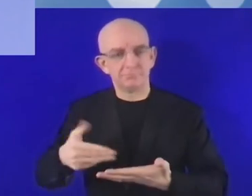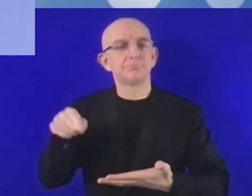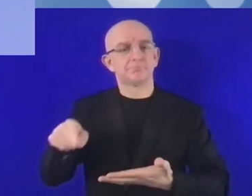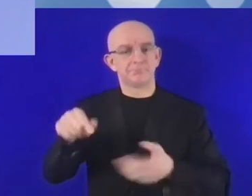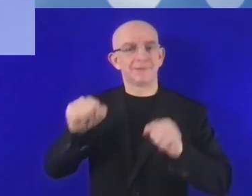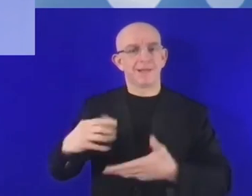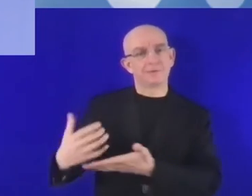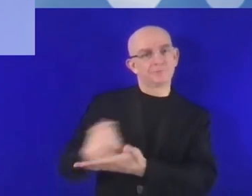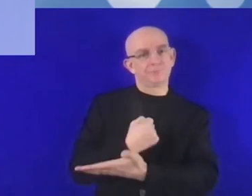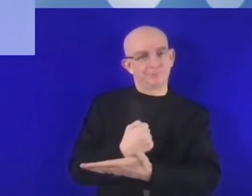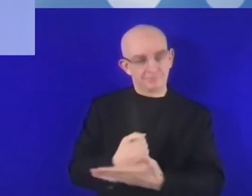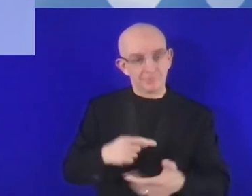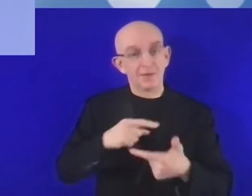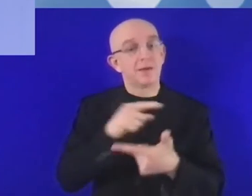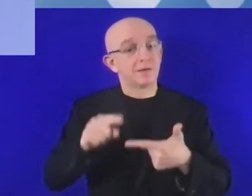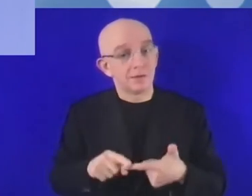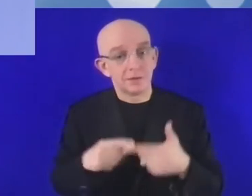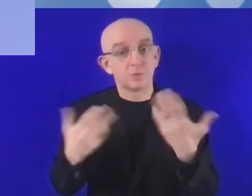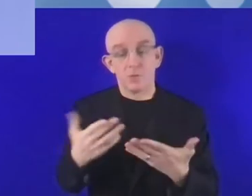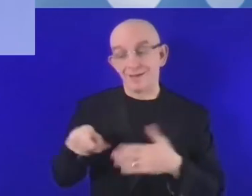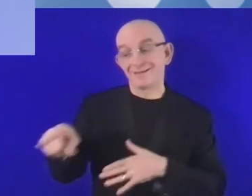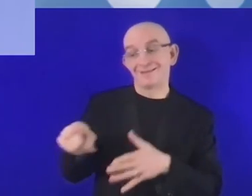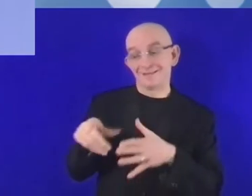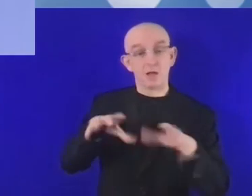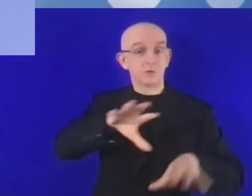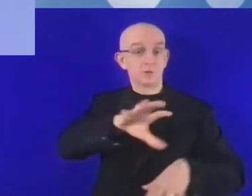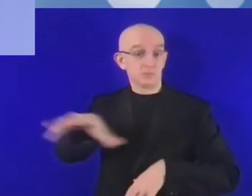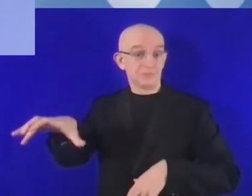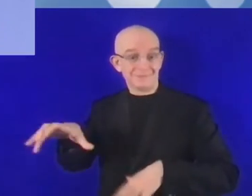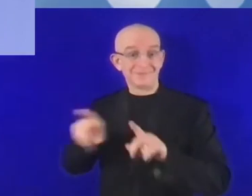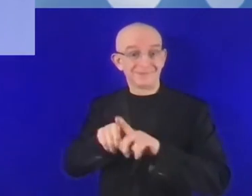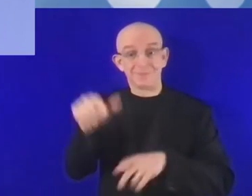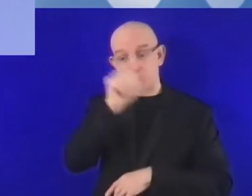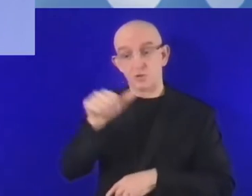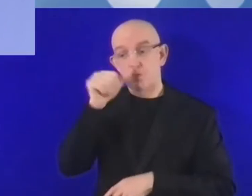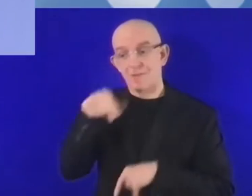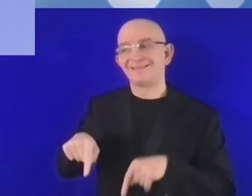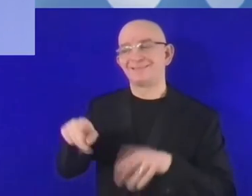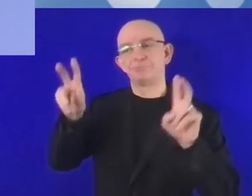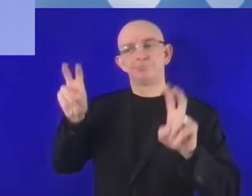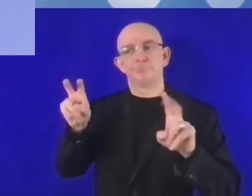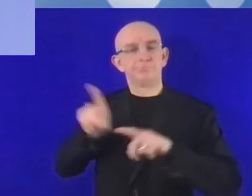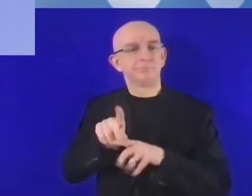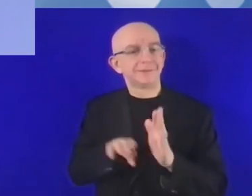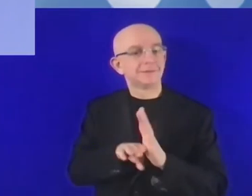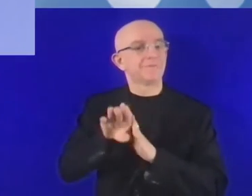reliable infrastructure, access to working space were very luxury.